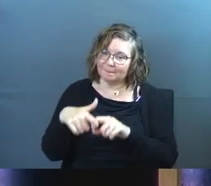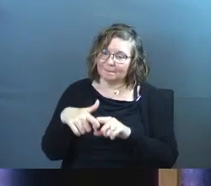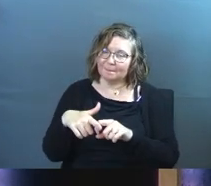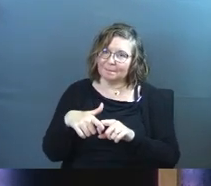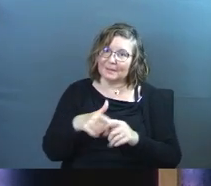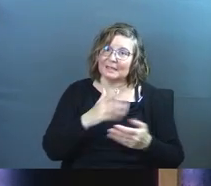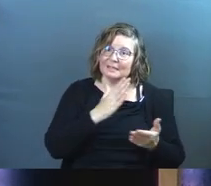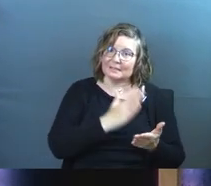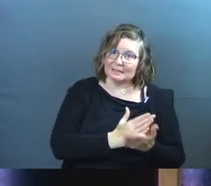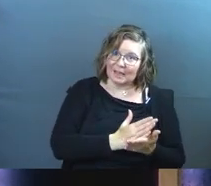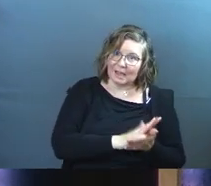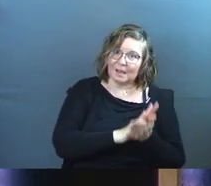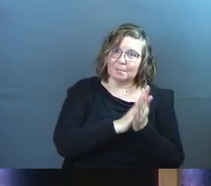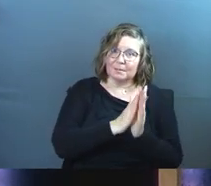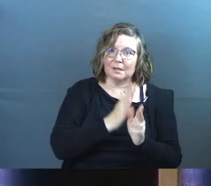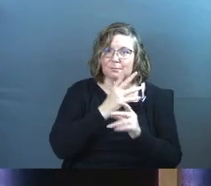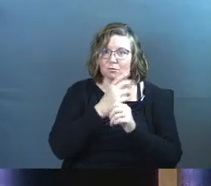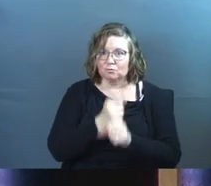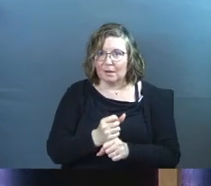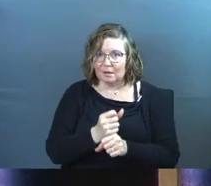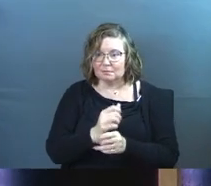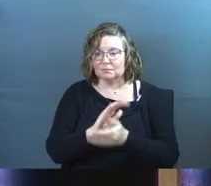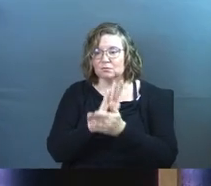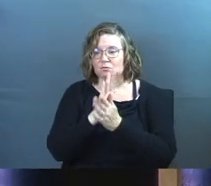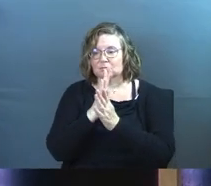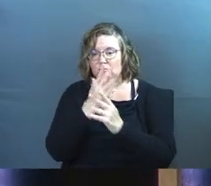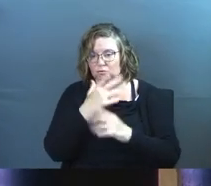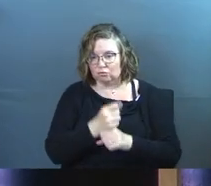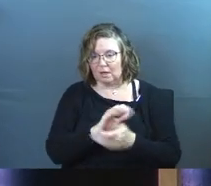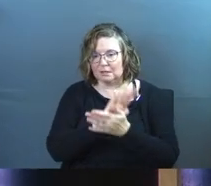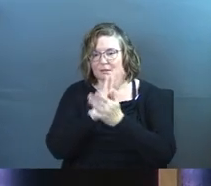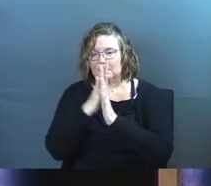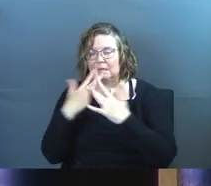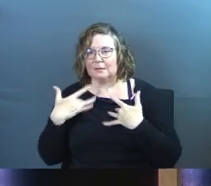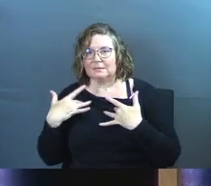trusting is the healing. You got to stop.